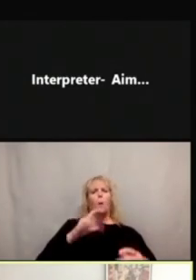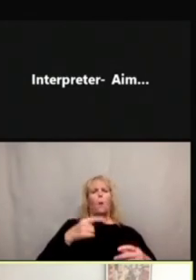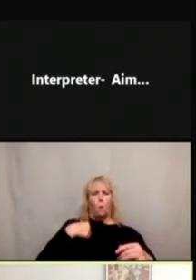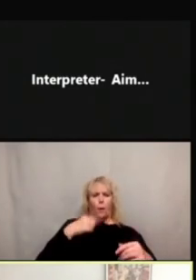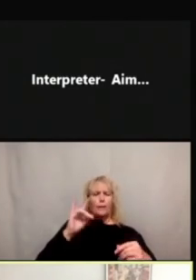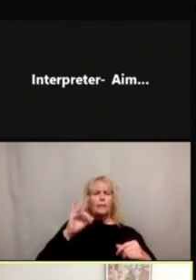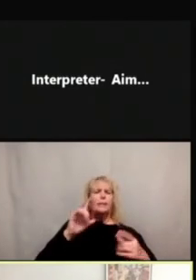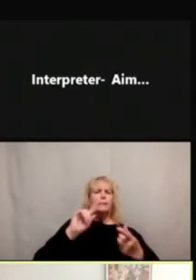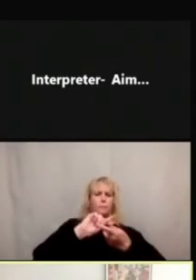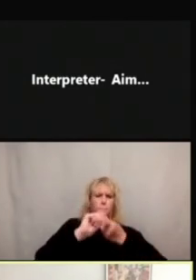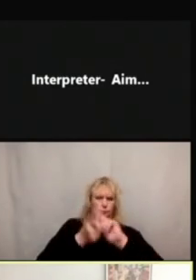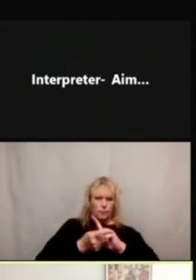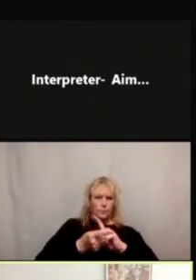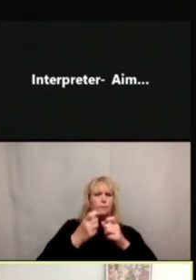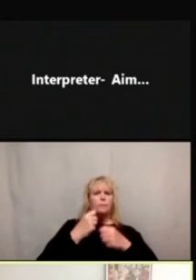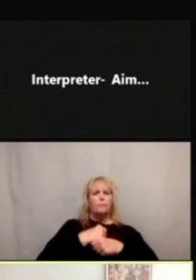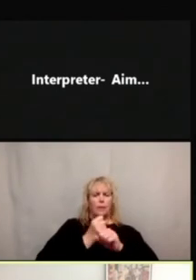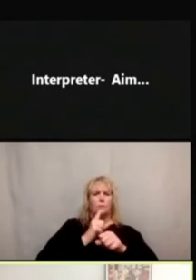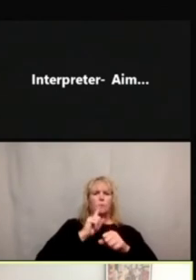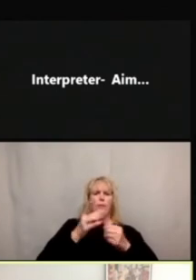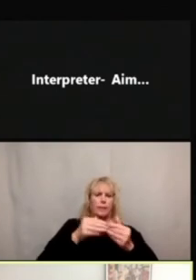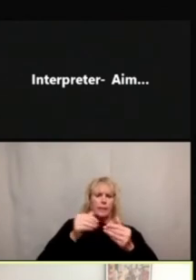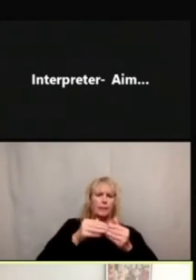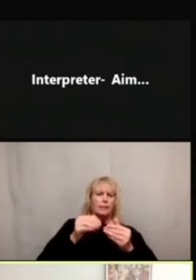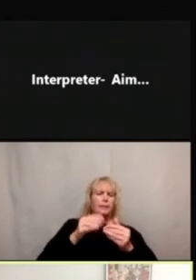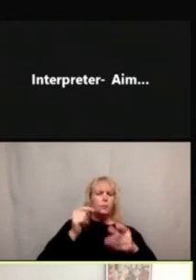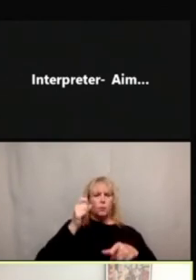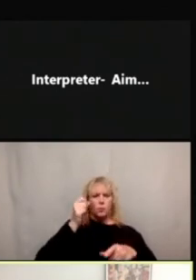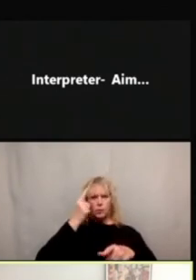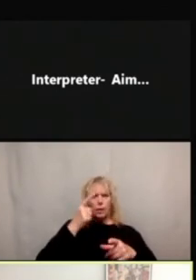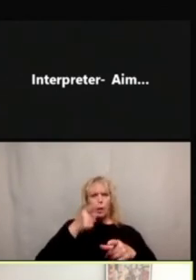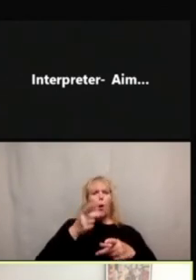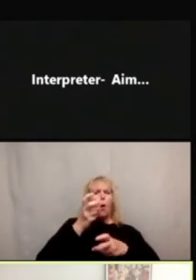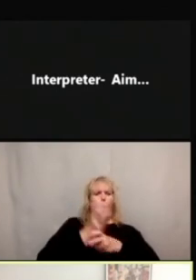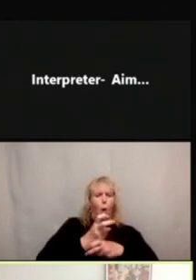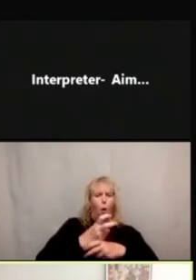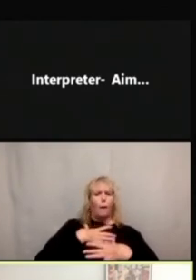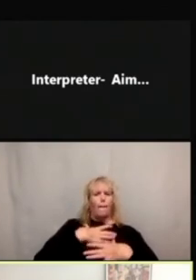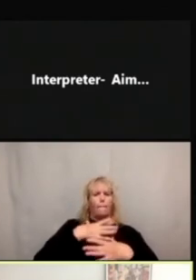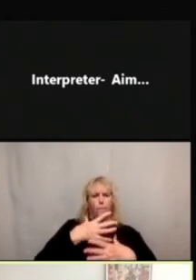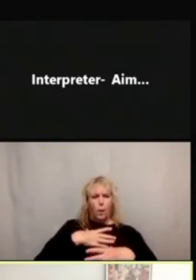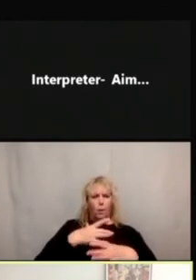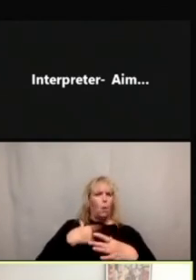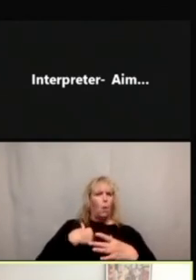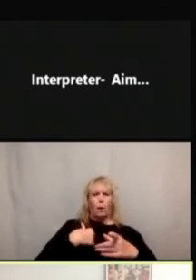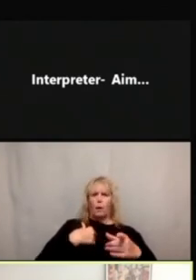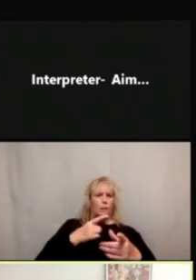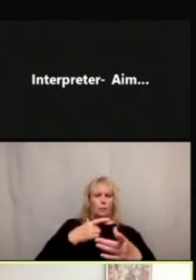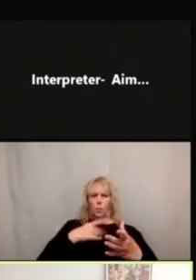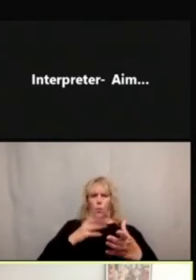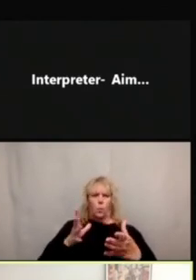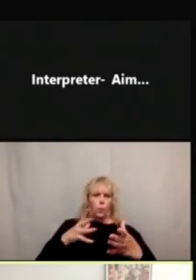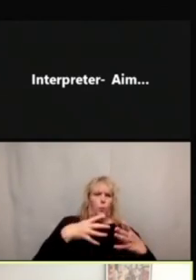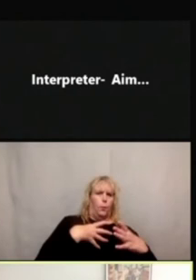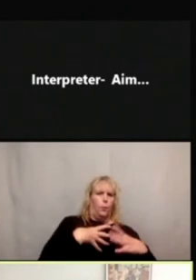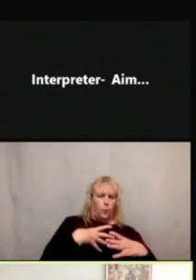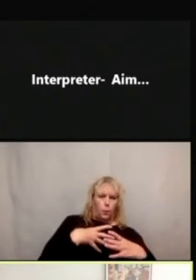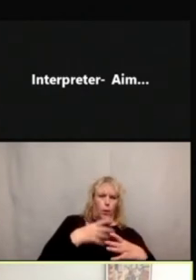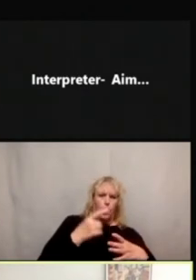to make sure they were easy to understand. So difficulty breathing. We changed the person's position a little bit